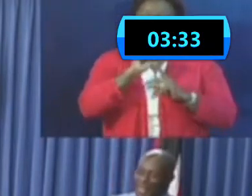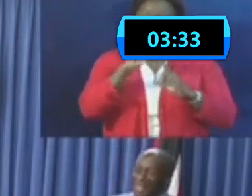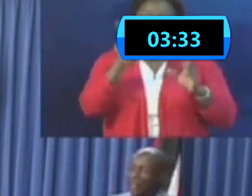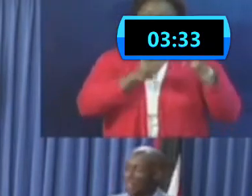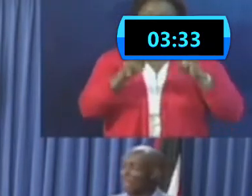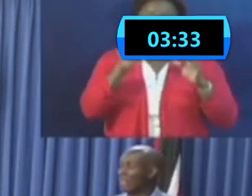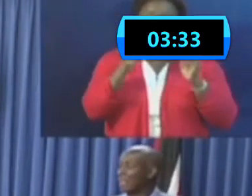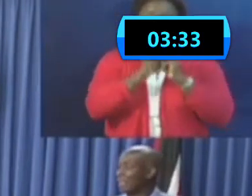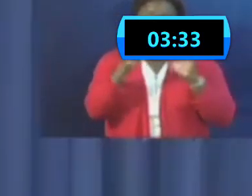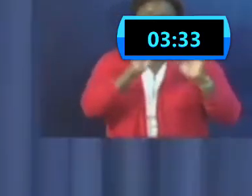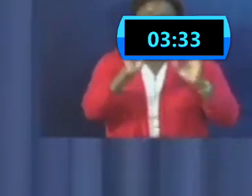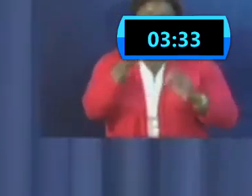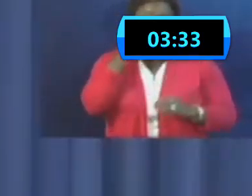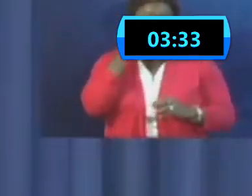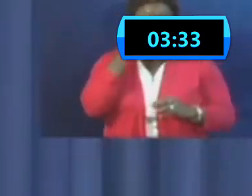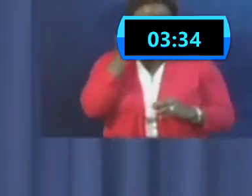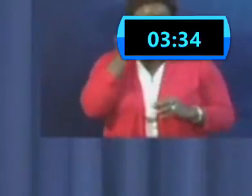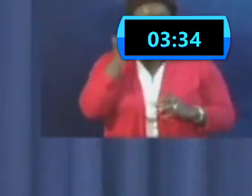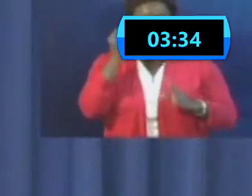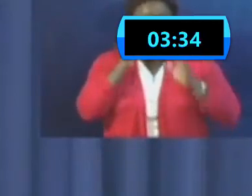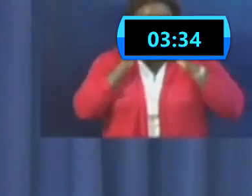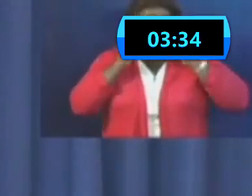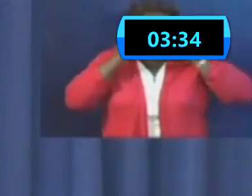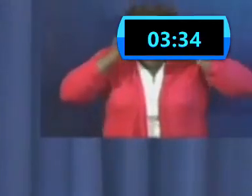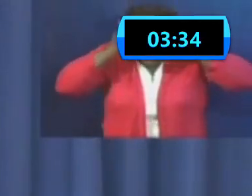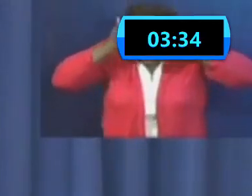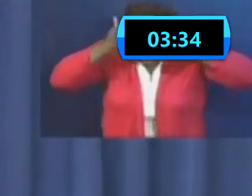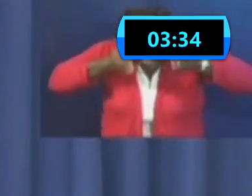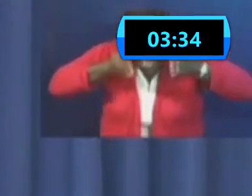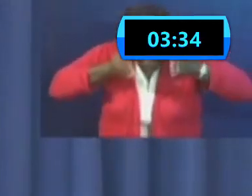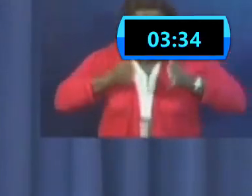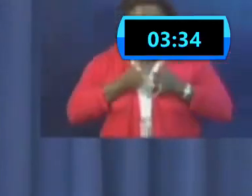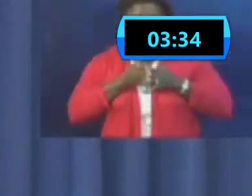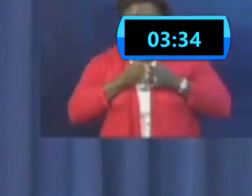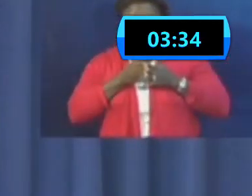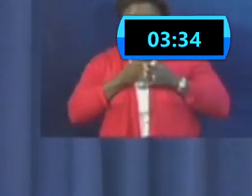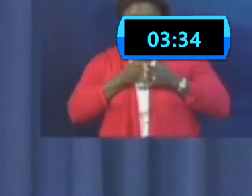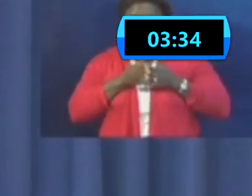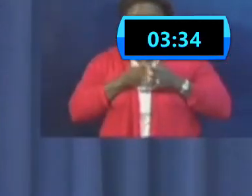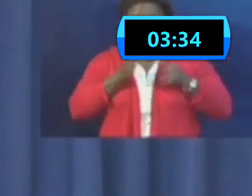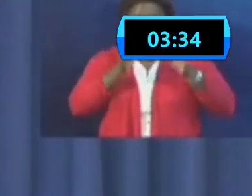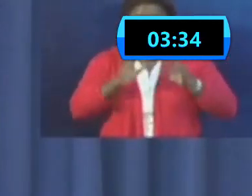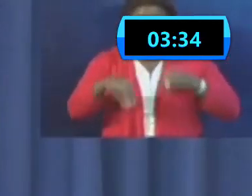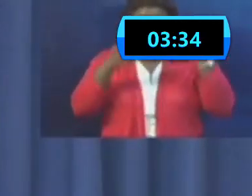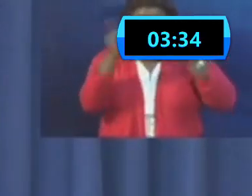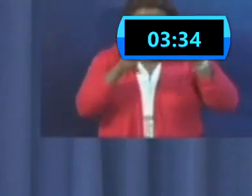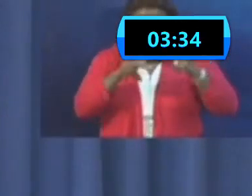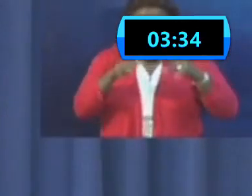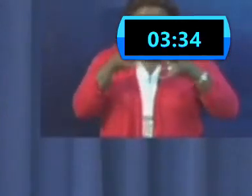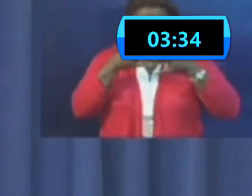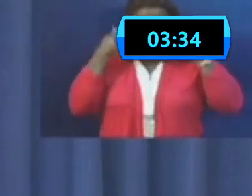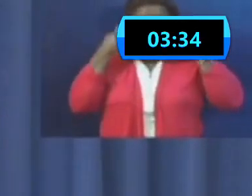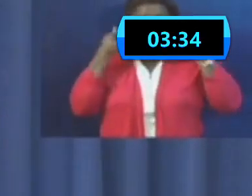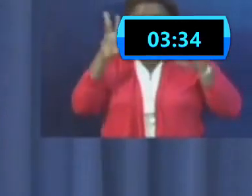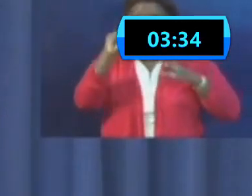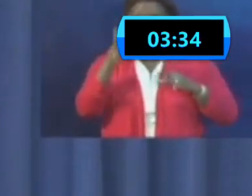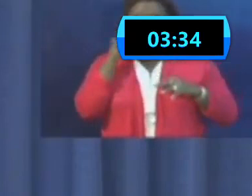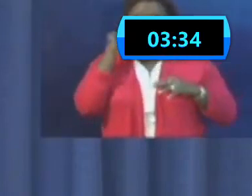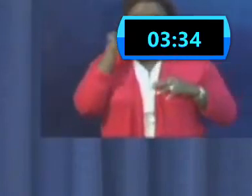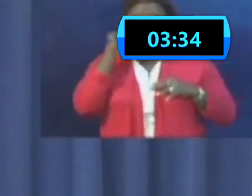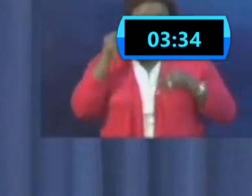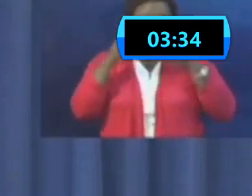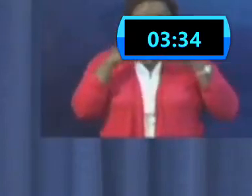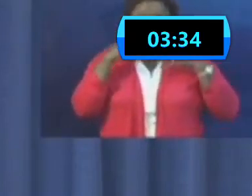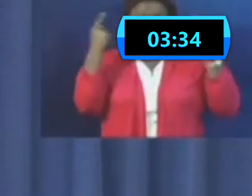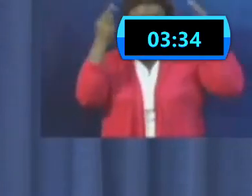require attention in a slightly different way because if you provide them with a mask and they don't put it on, or you put it on, they take it off,